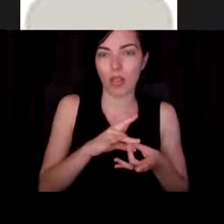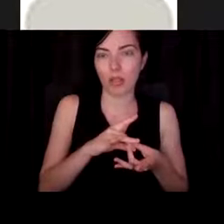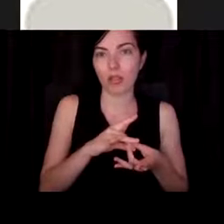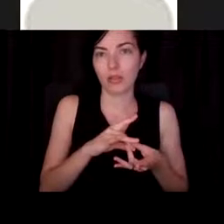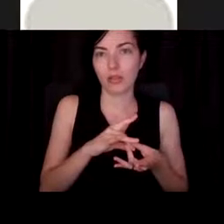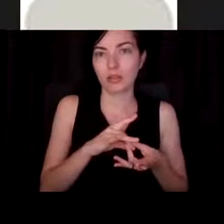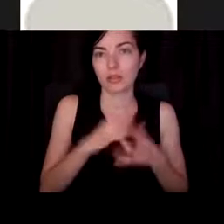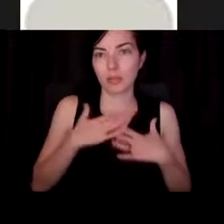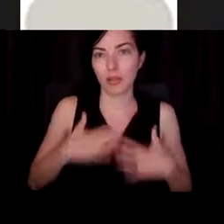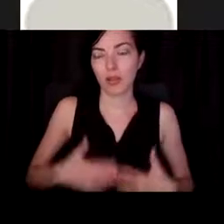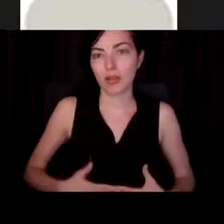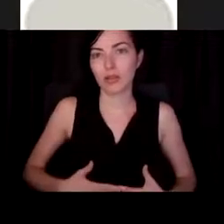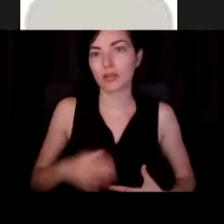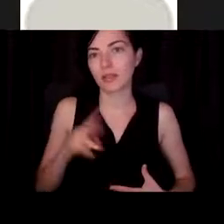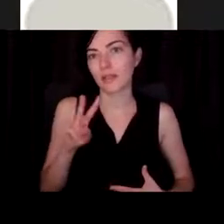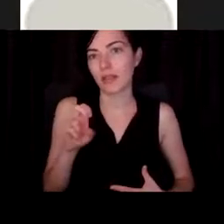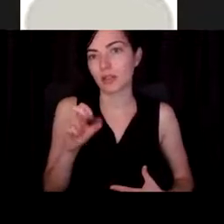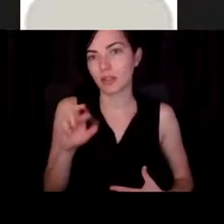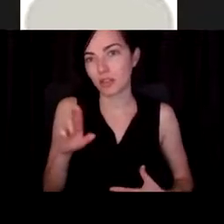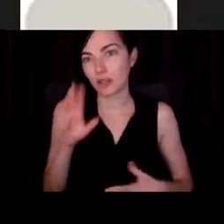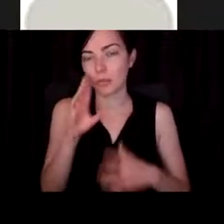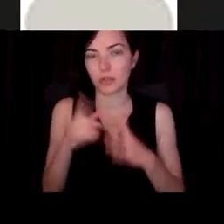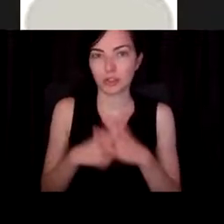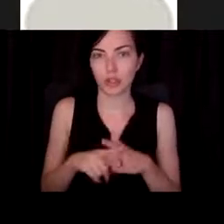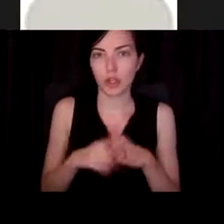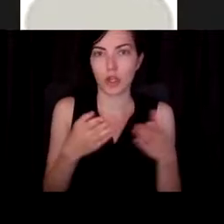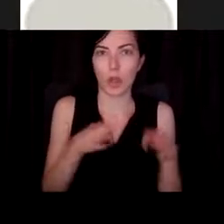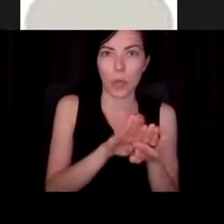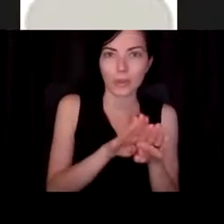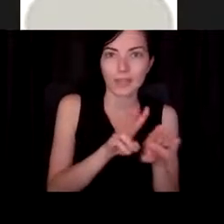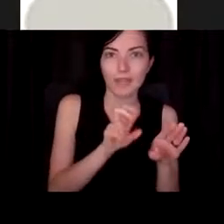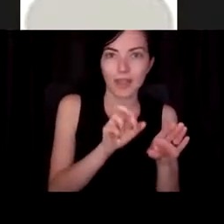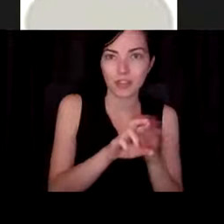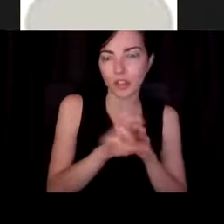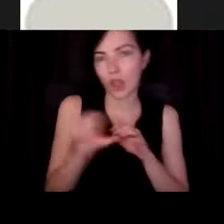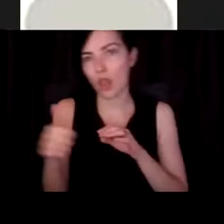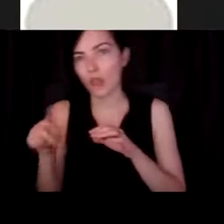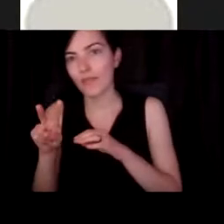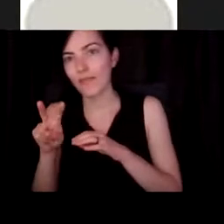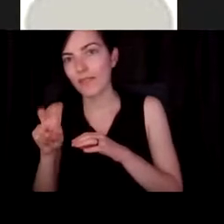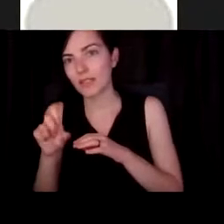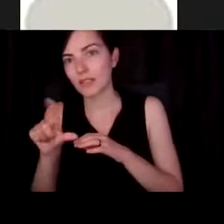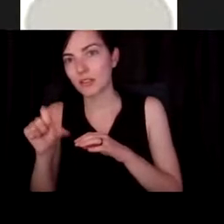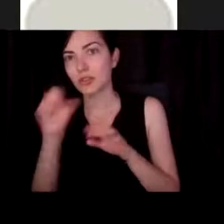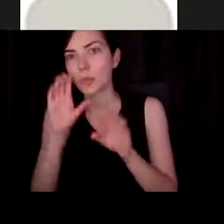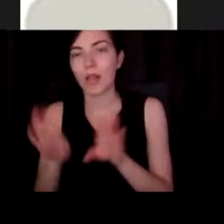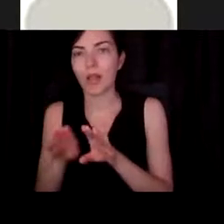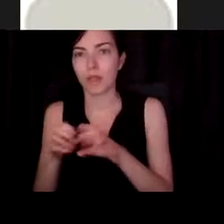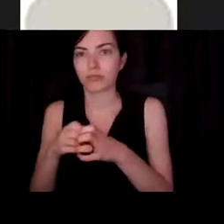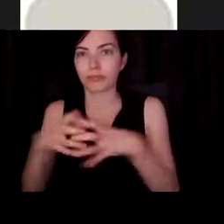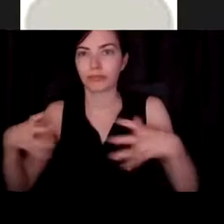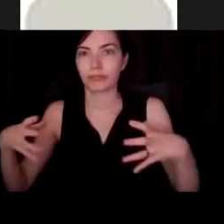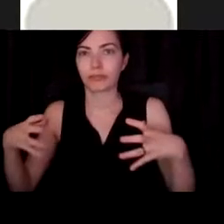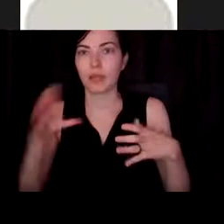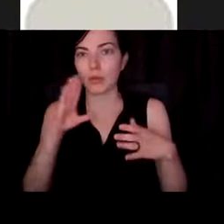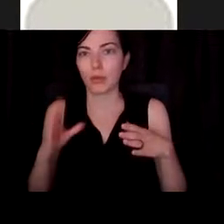and start closing off vessels and other vessels will expand and you end up with this fully